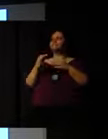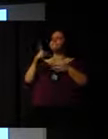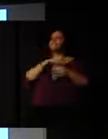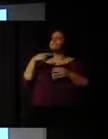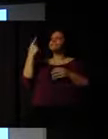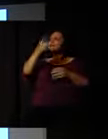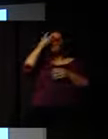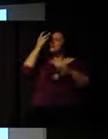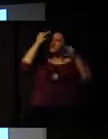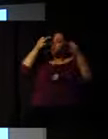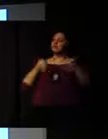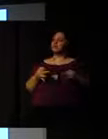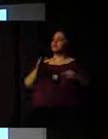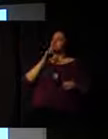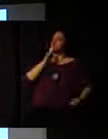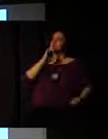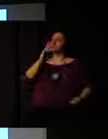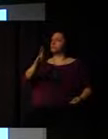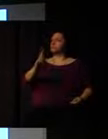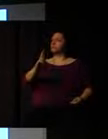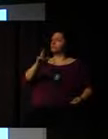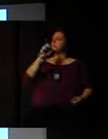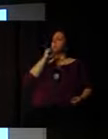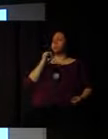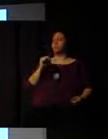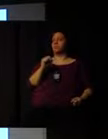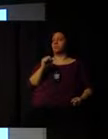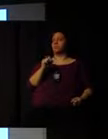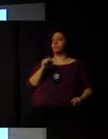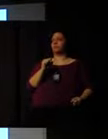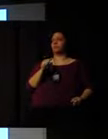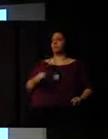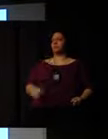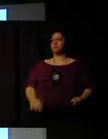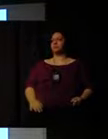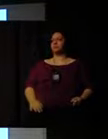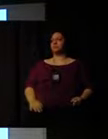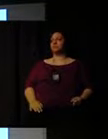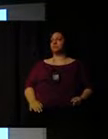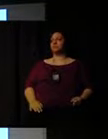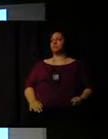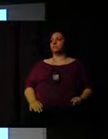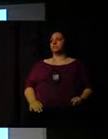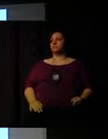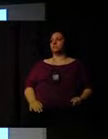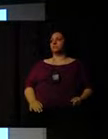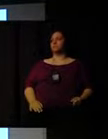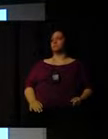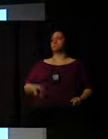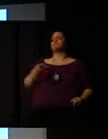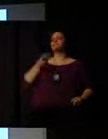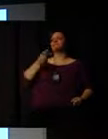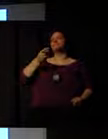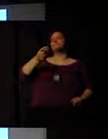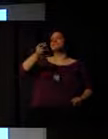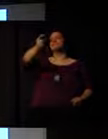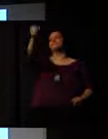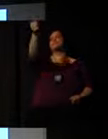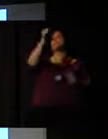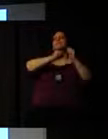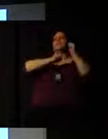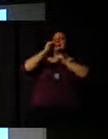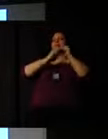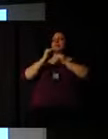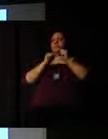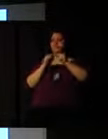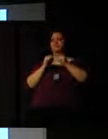translate into your organization's longevity and greater impact in society. But you need to have a strategy.